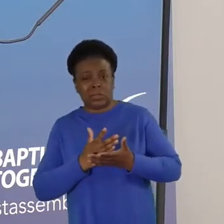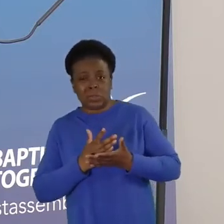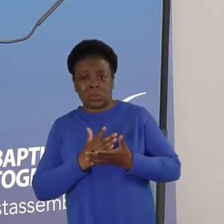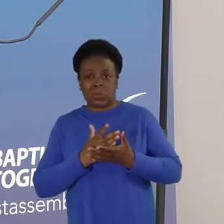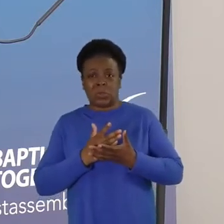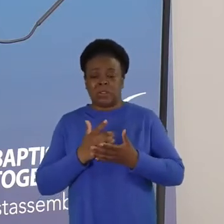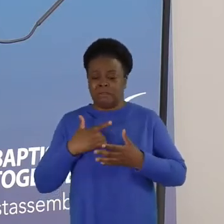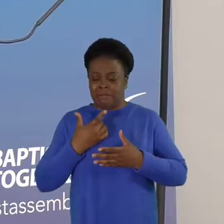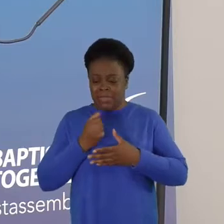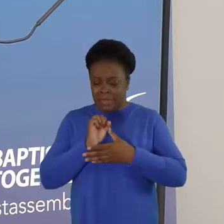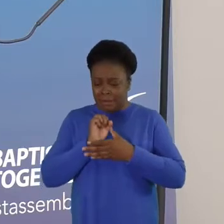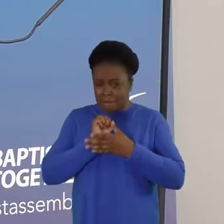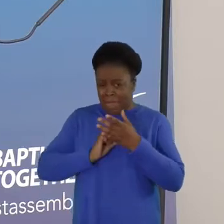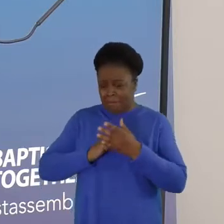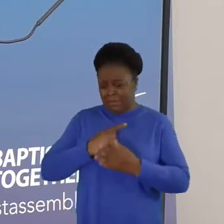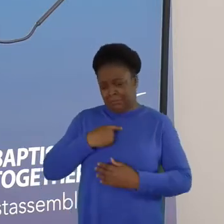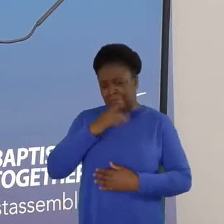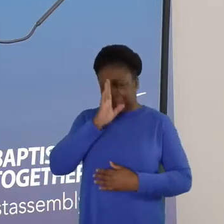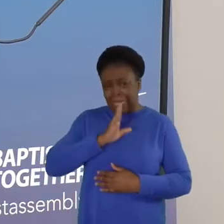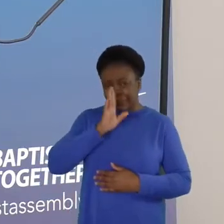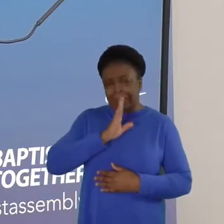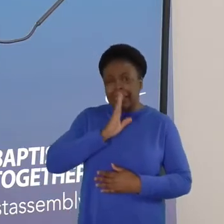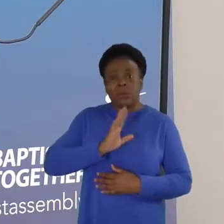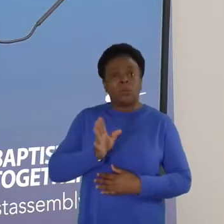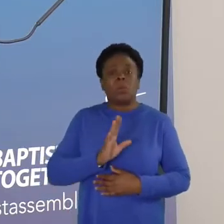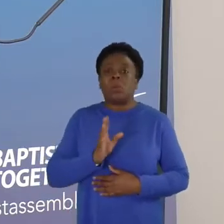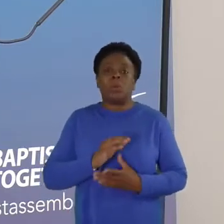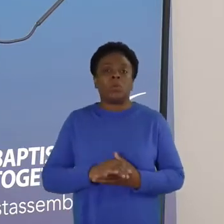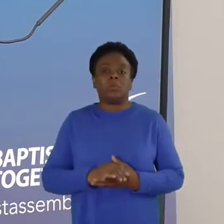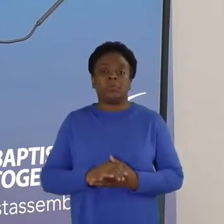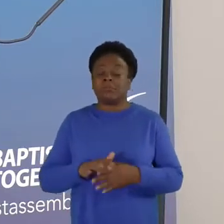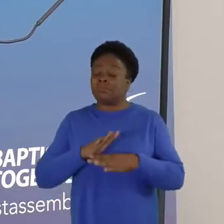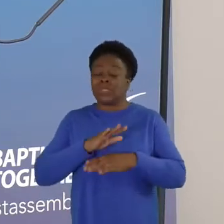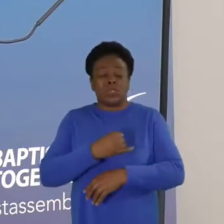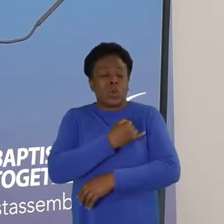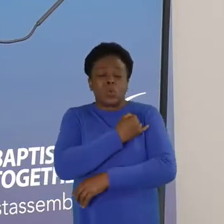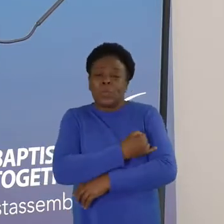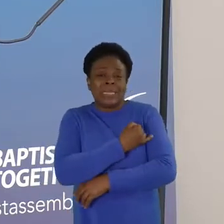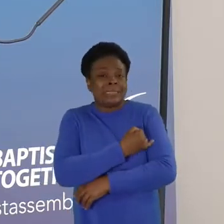ashamed of. And it's not a sign of weakness.